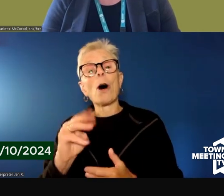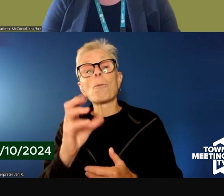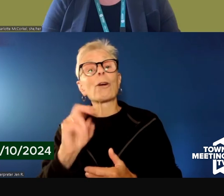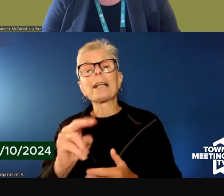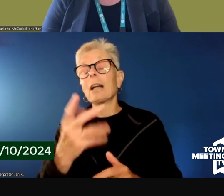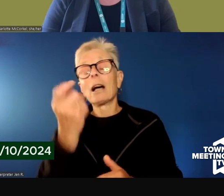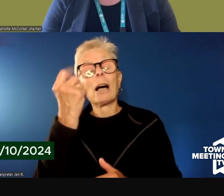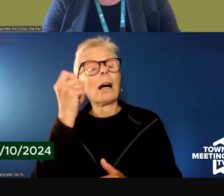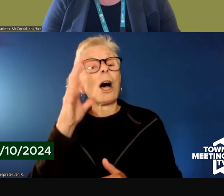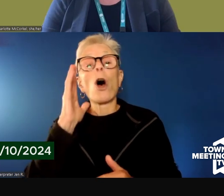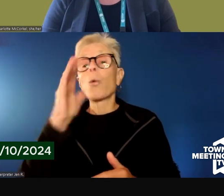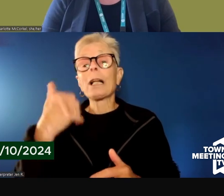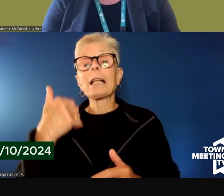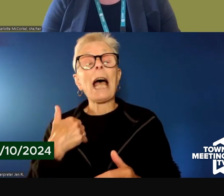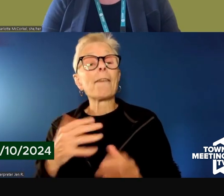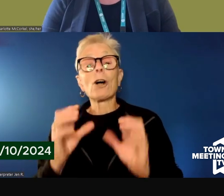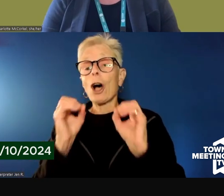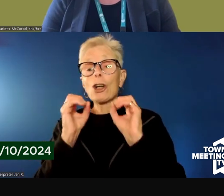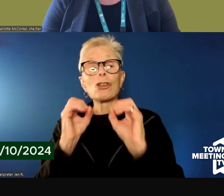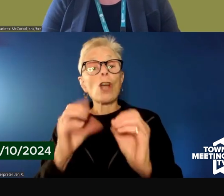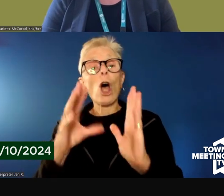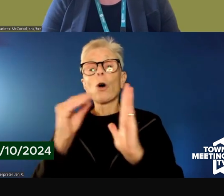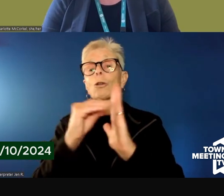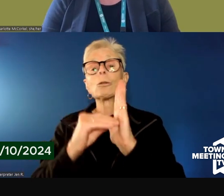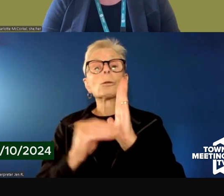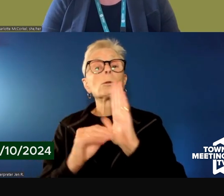documentation of this in the Epic